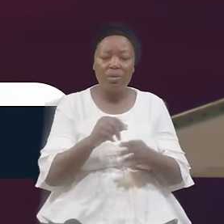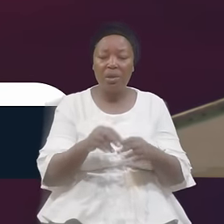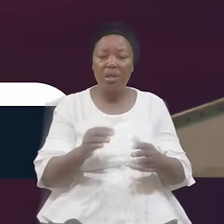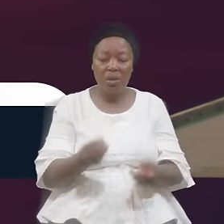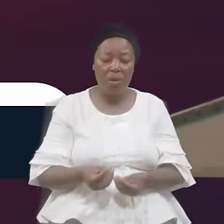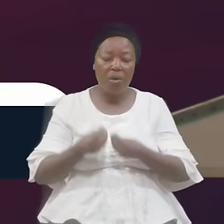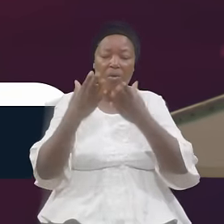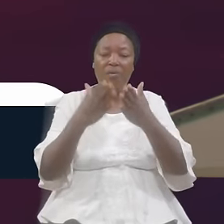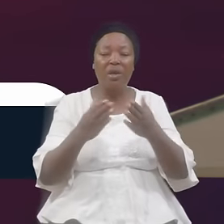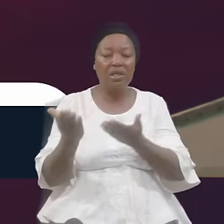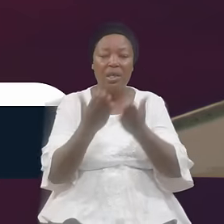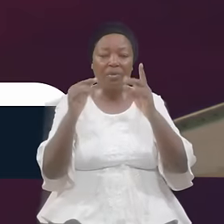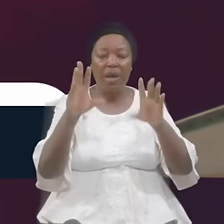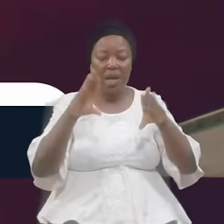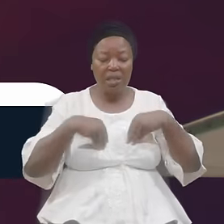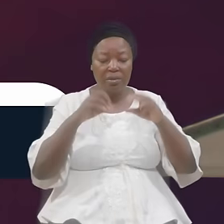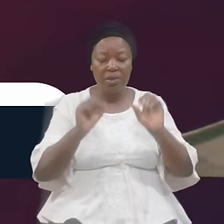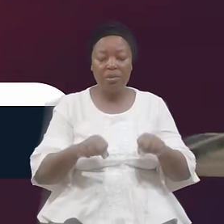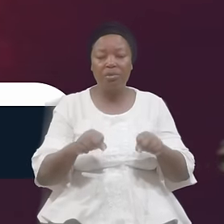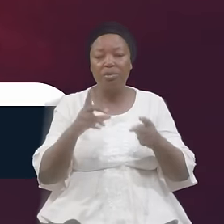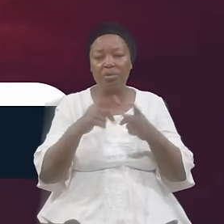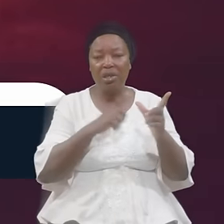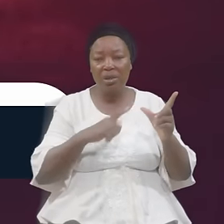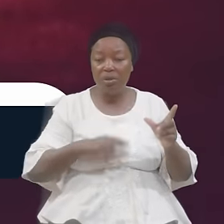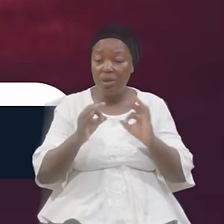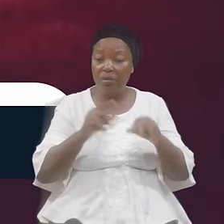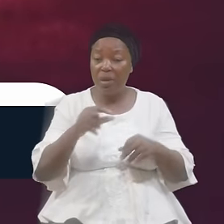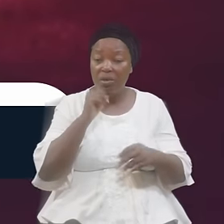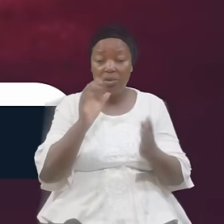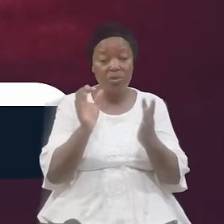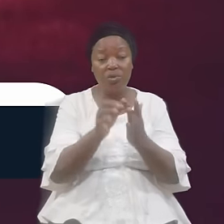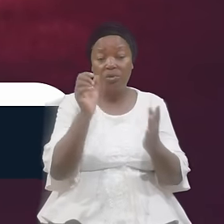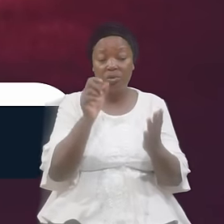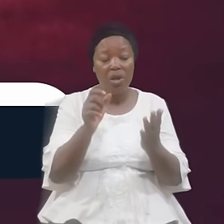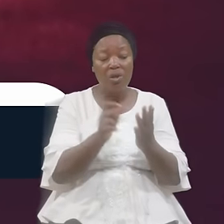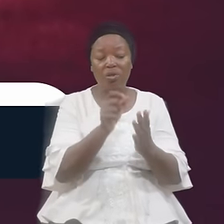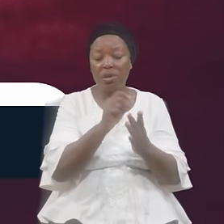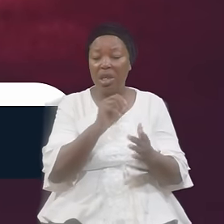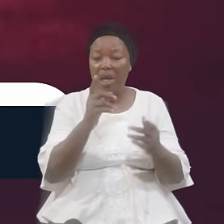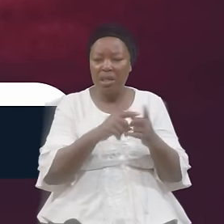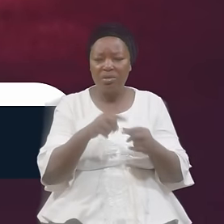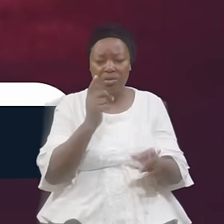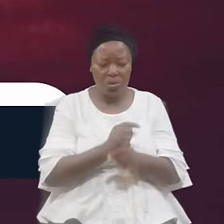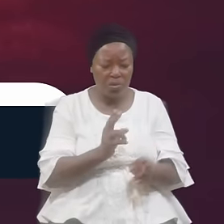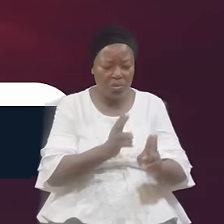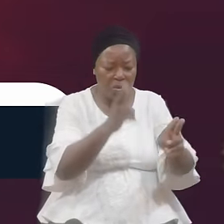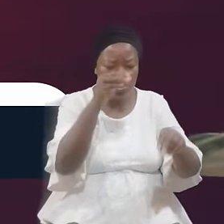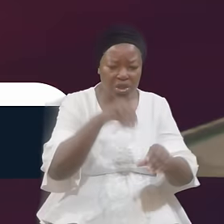Acceptable Unto The Lord If You Are Not Chosen And You Just Rush There